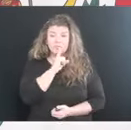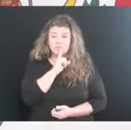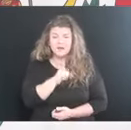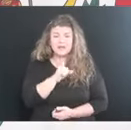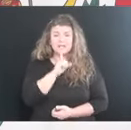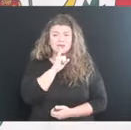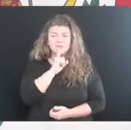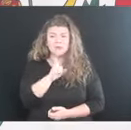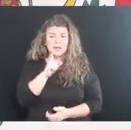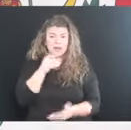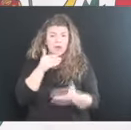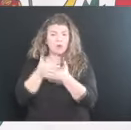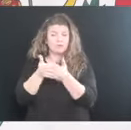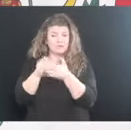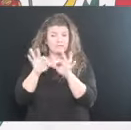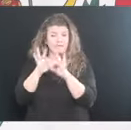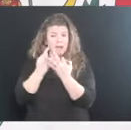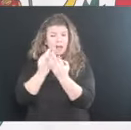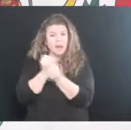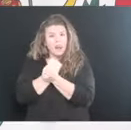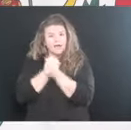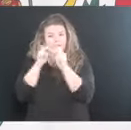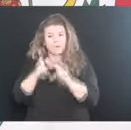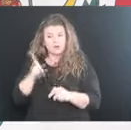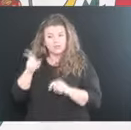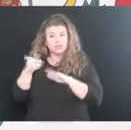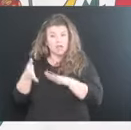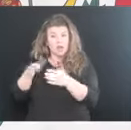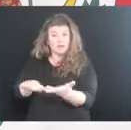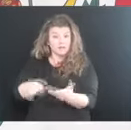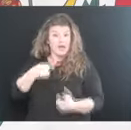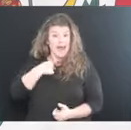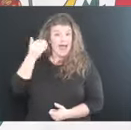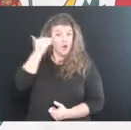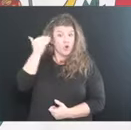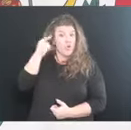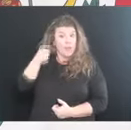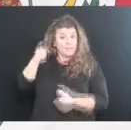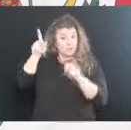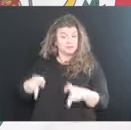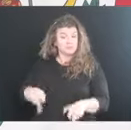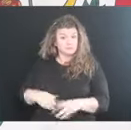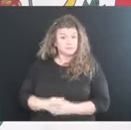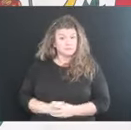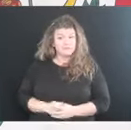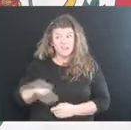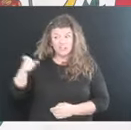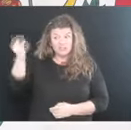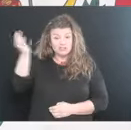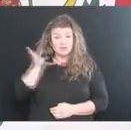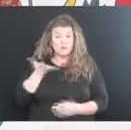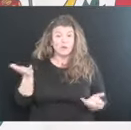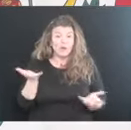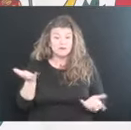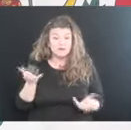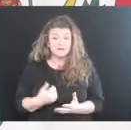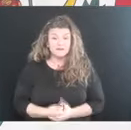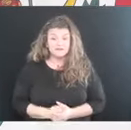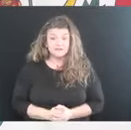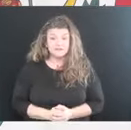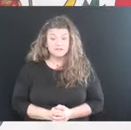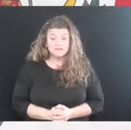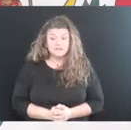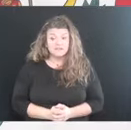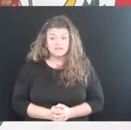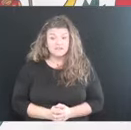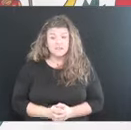loved one that we lost. Someone that I knew. And you know what she said? She said, they